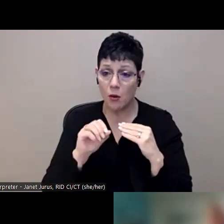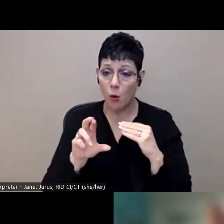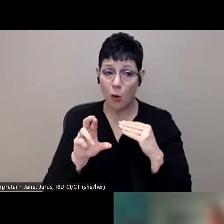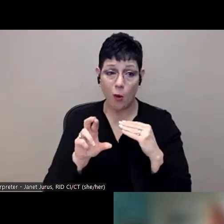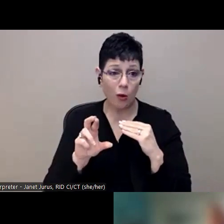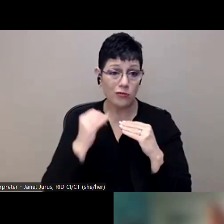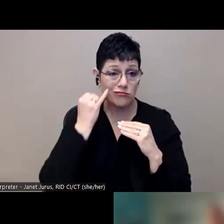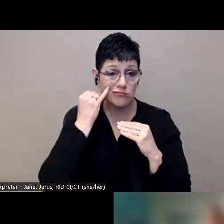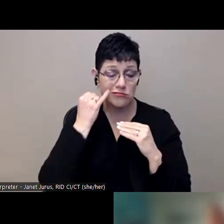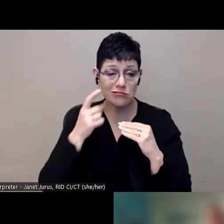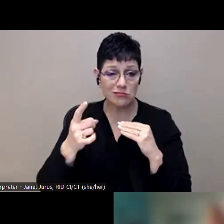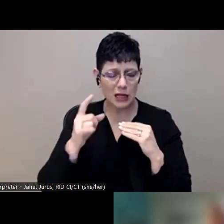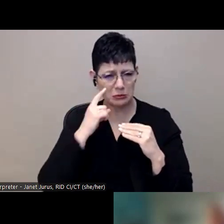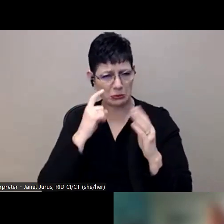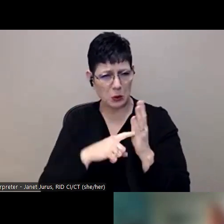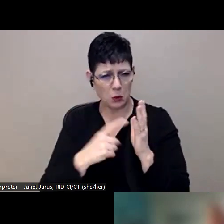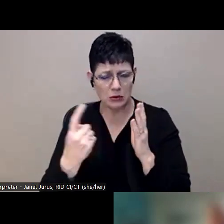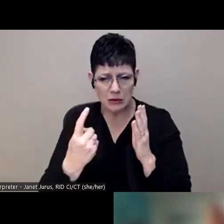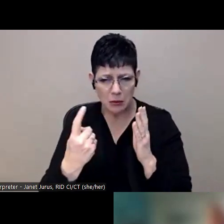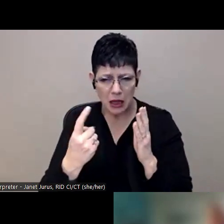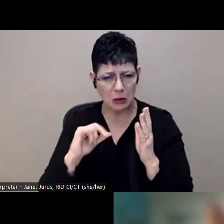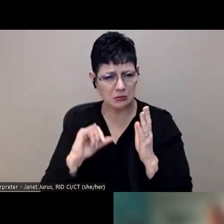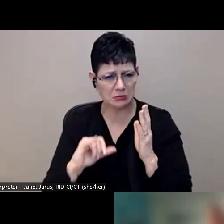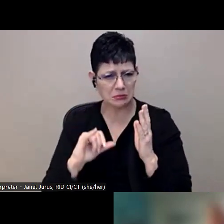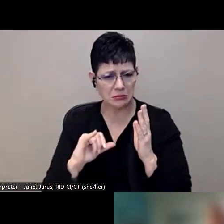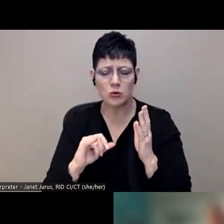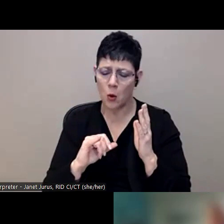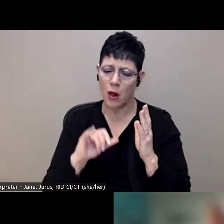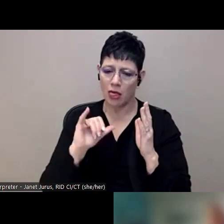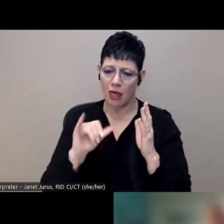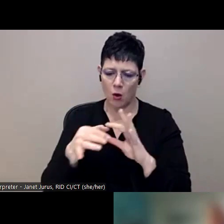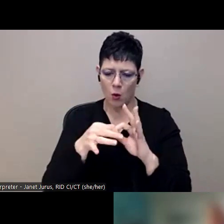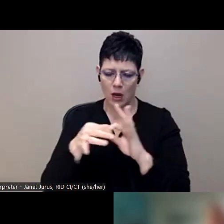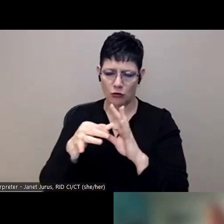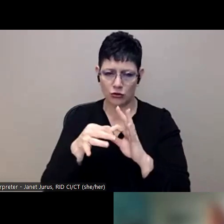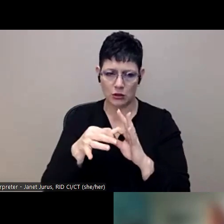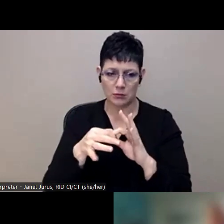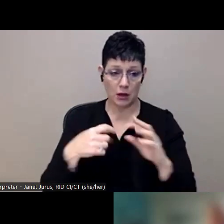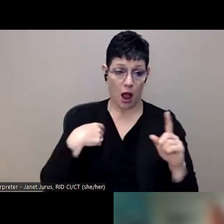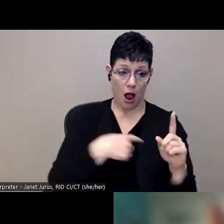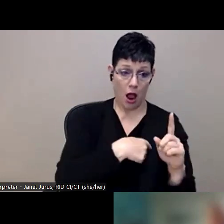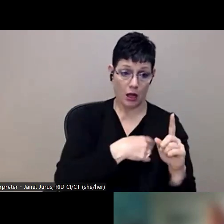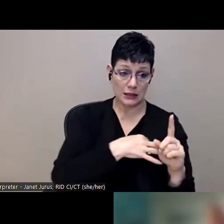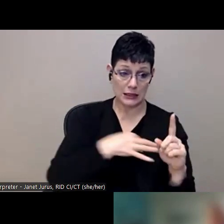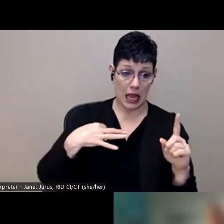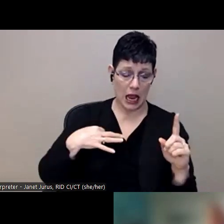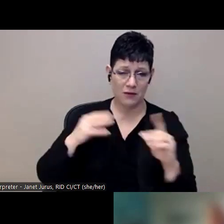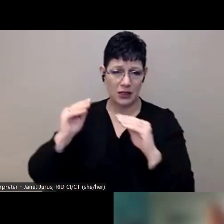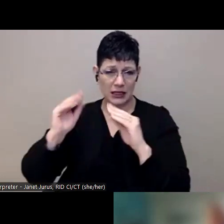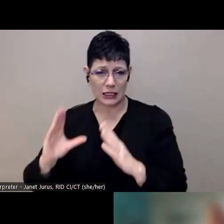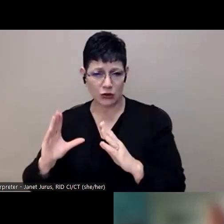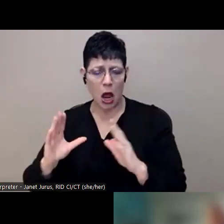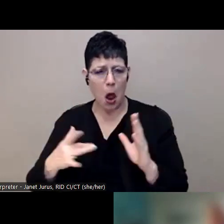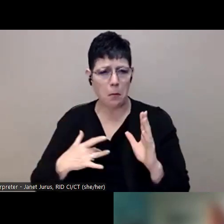something that they have noticed. Um, so the relationship between us and the teachers is genuinely, or I don't know why generally,